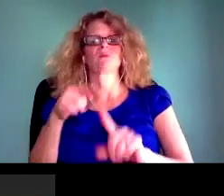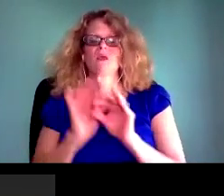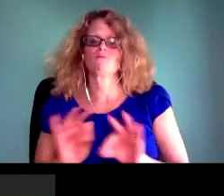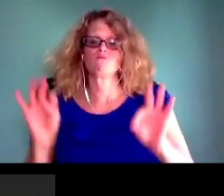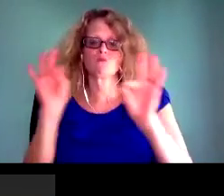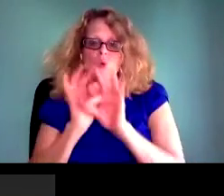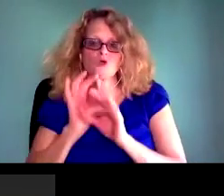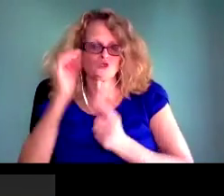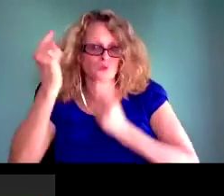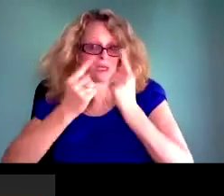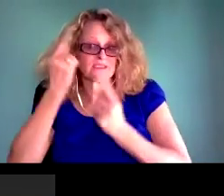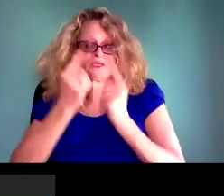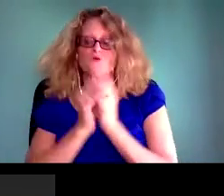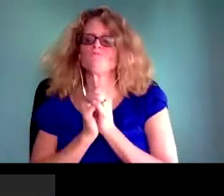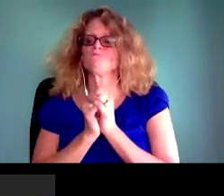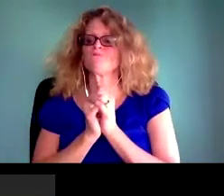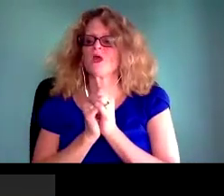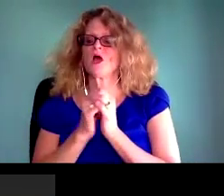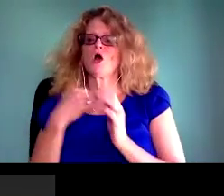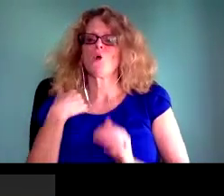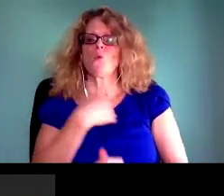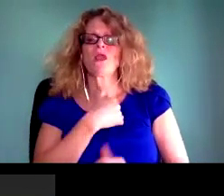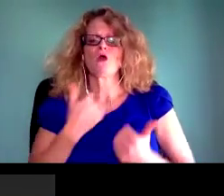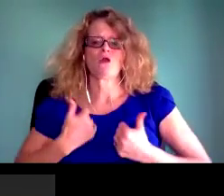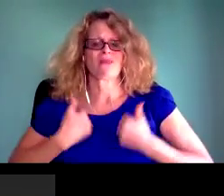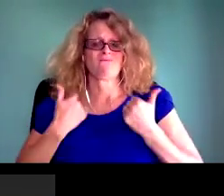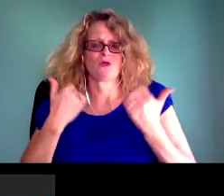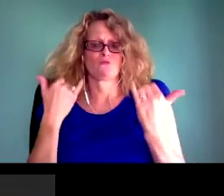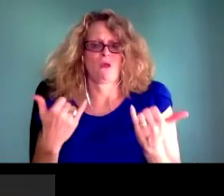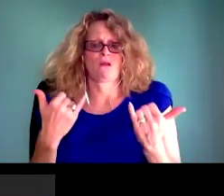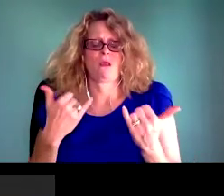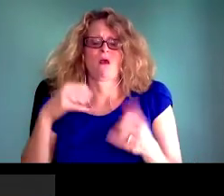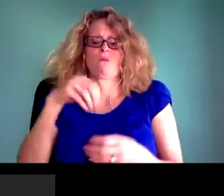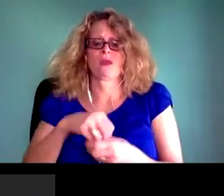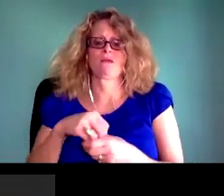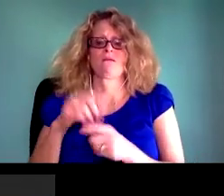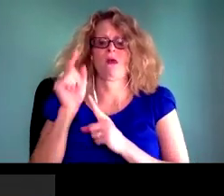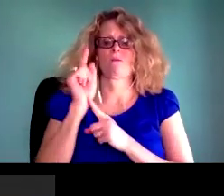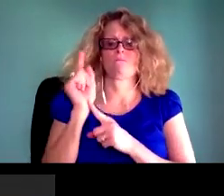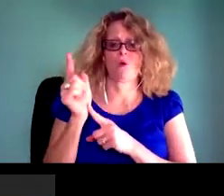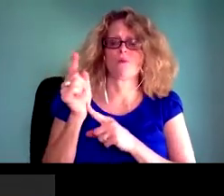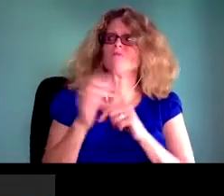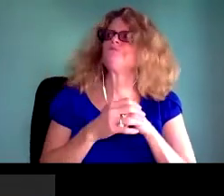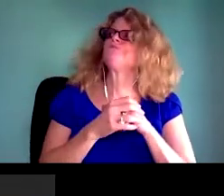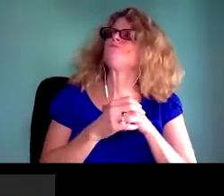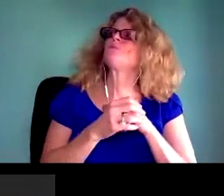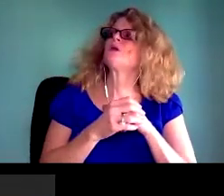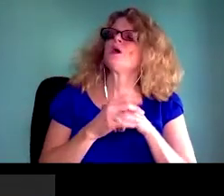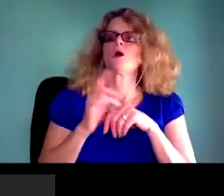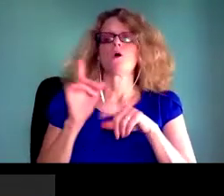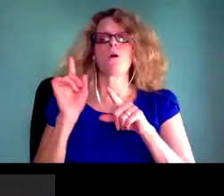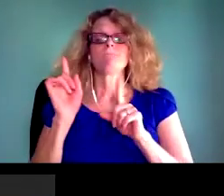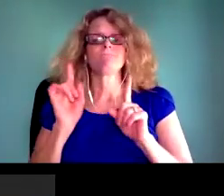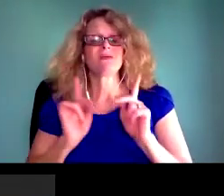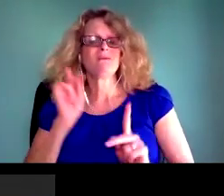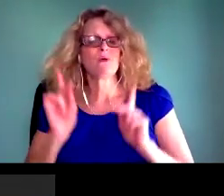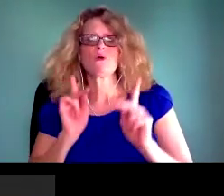harms of social media. I sit as a member of the real Facebook oversight board, which is really the,